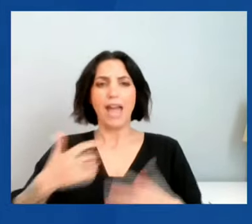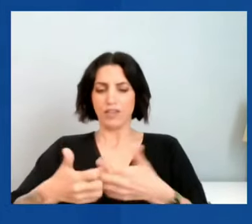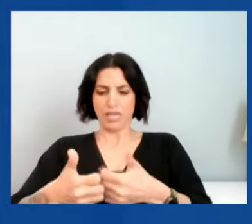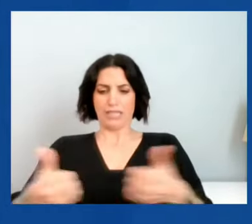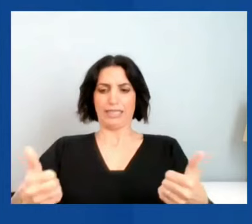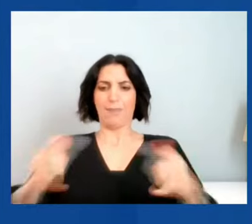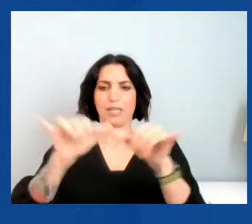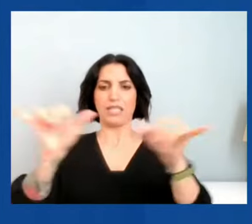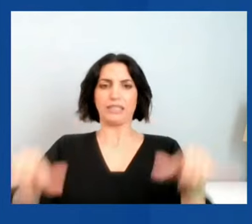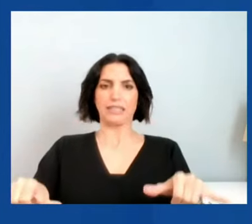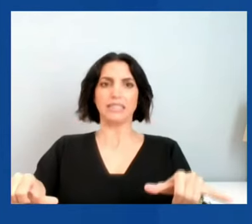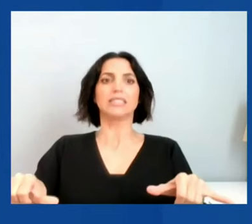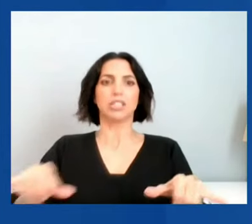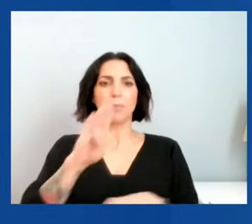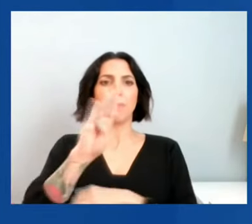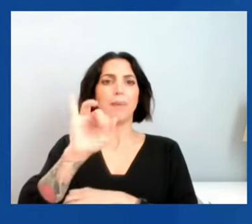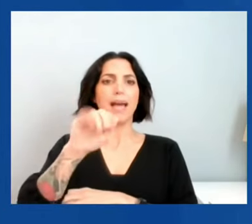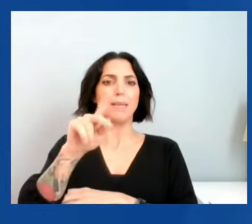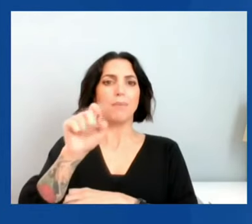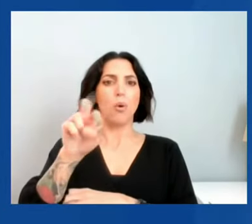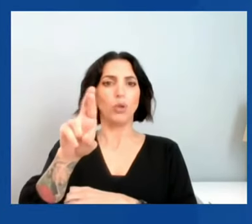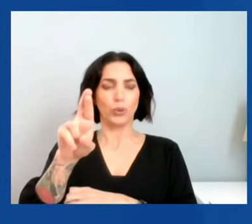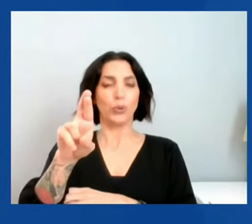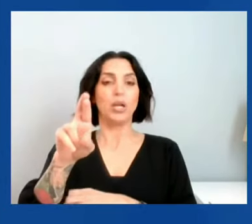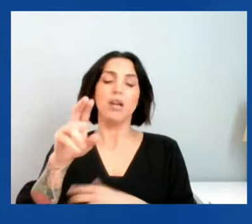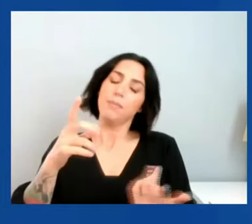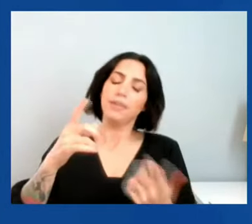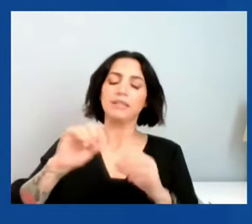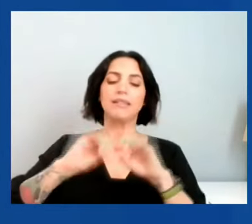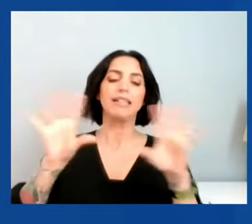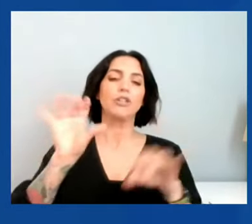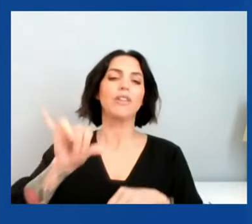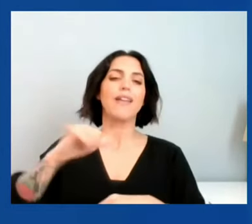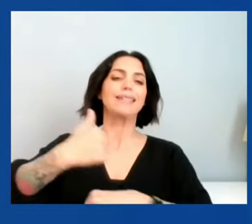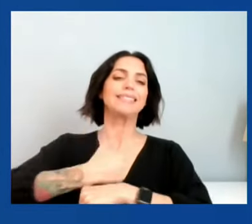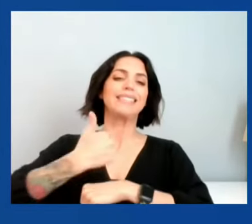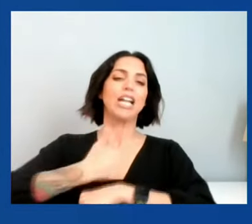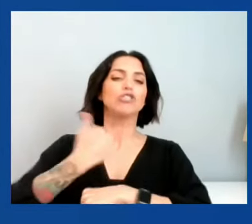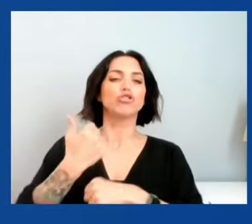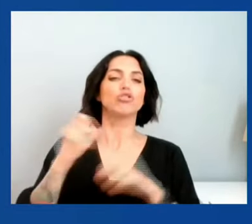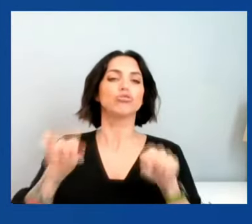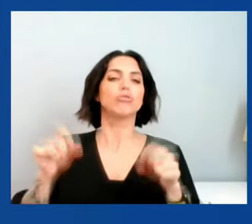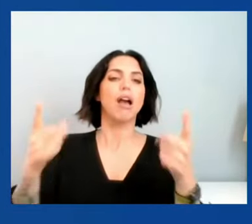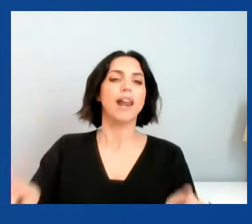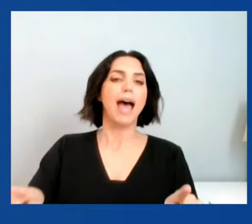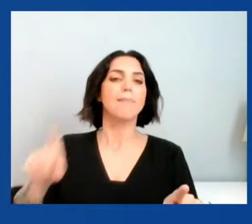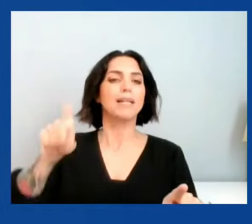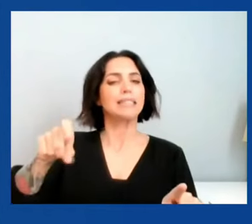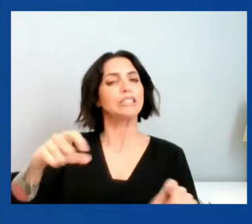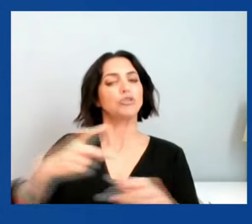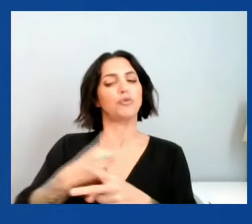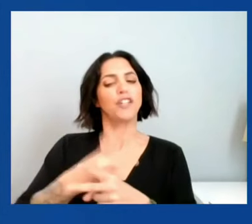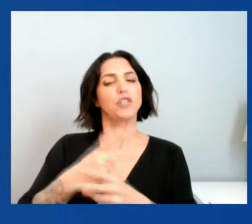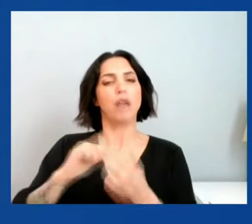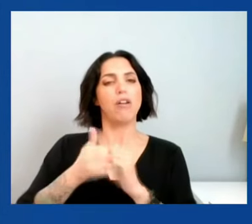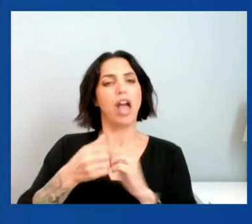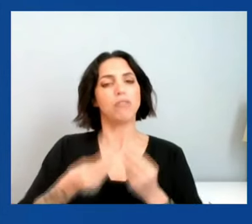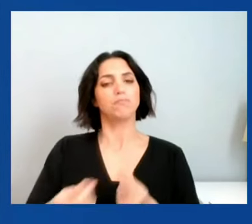clearly that's a danger that we need to address. You know, I think with respect to the dollar,